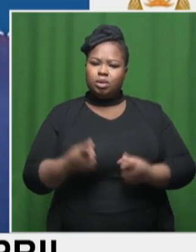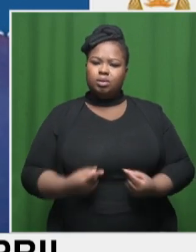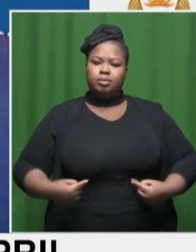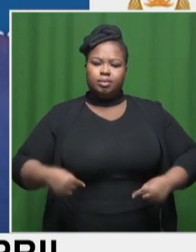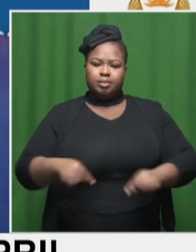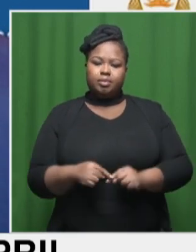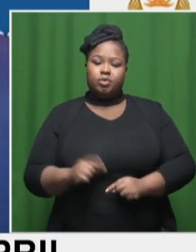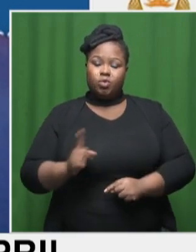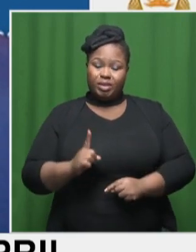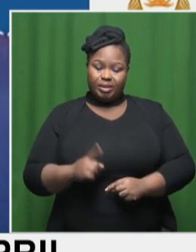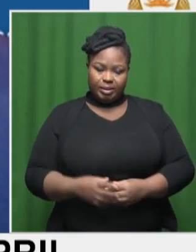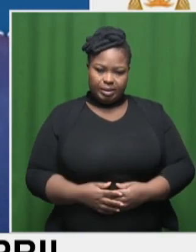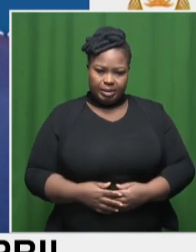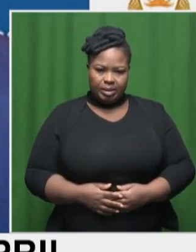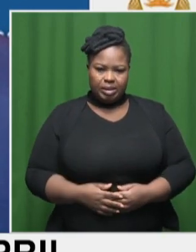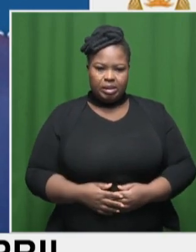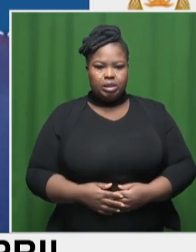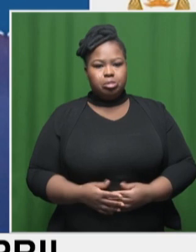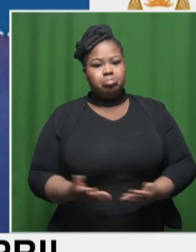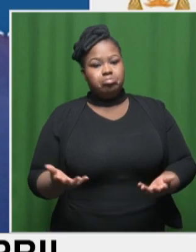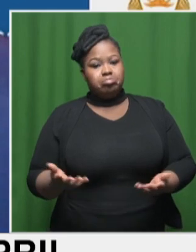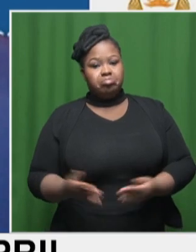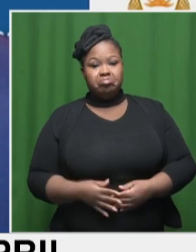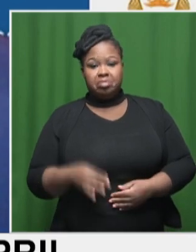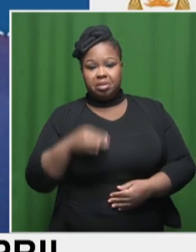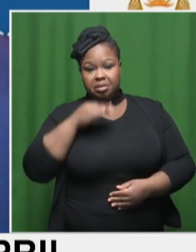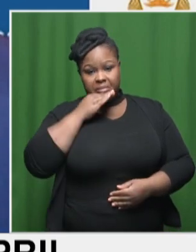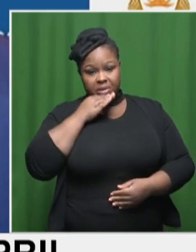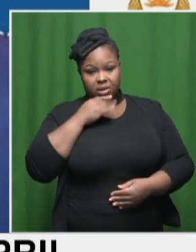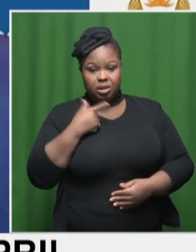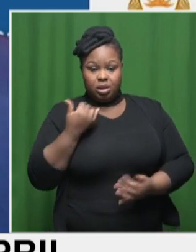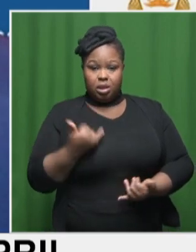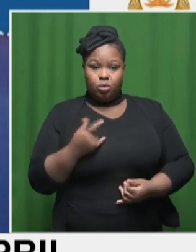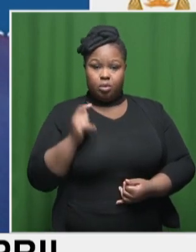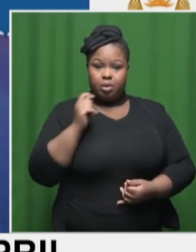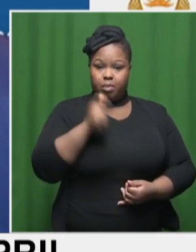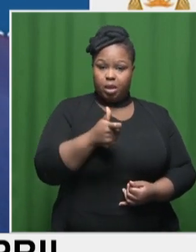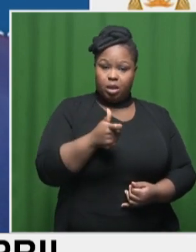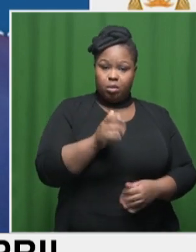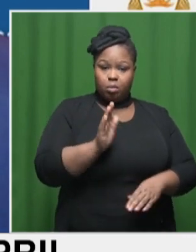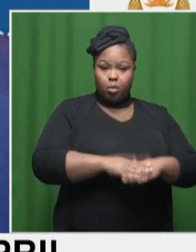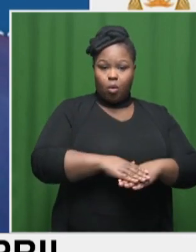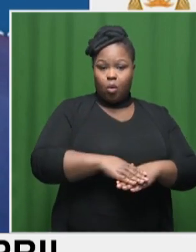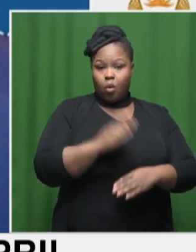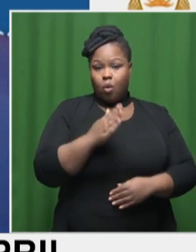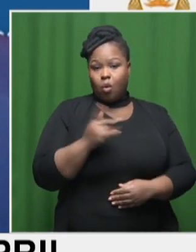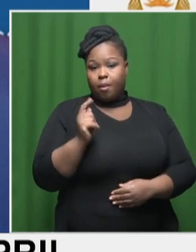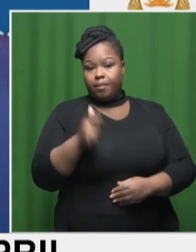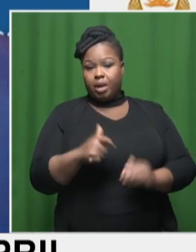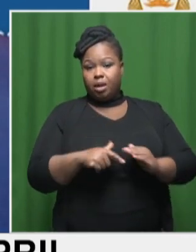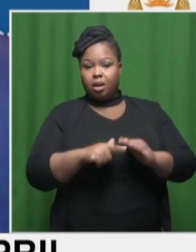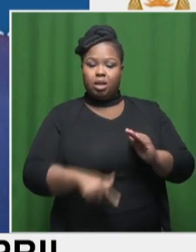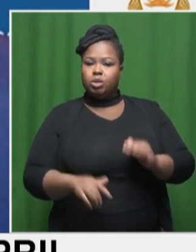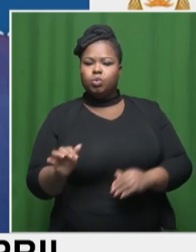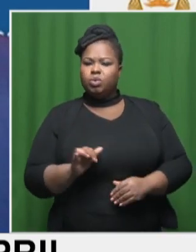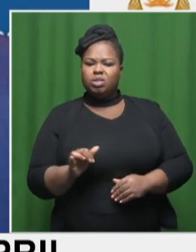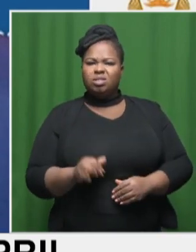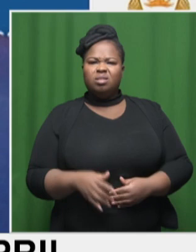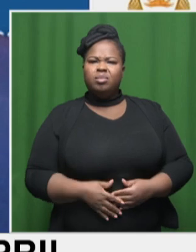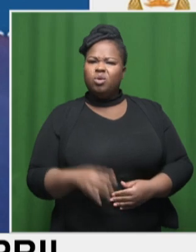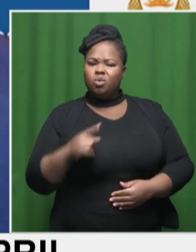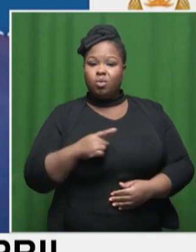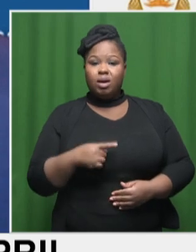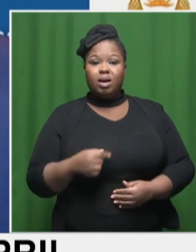as consumers is just whether this means I'm going to be paying more or less. And at this point, after how many